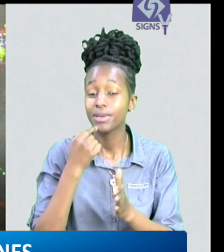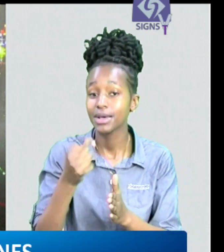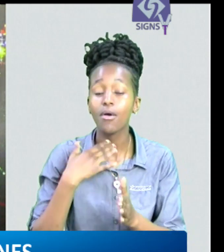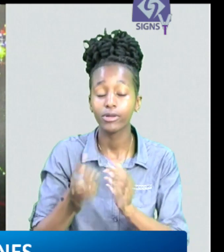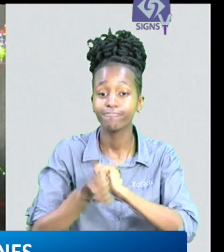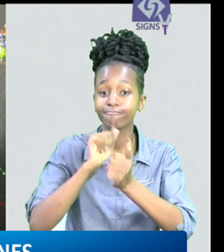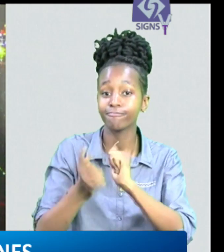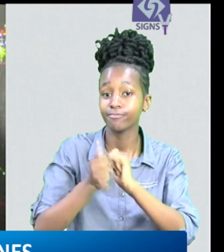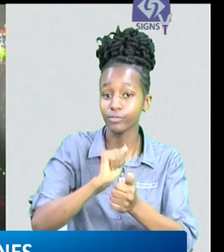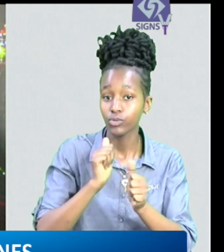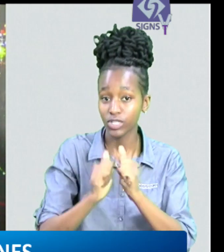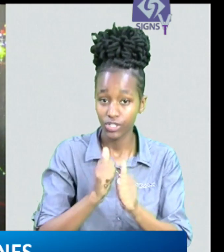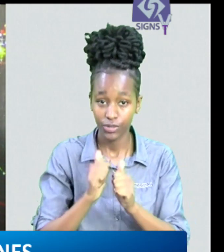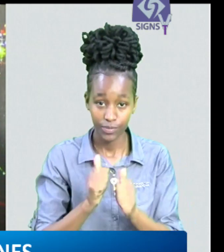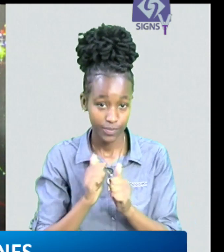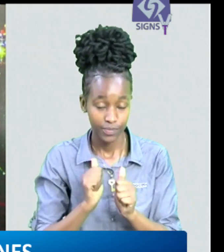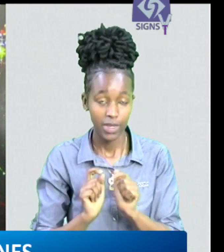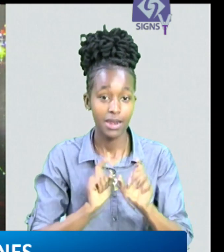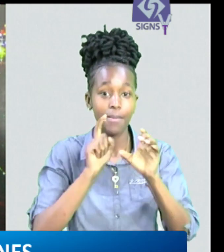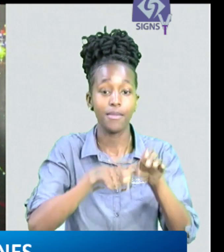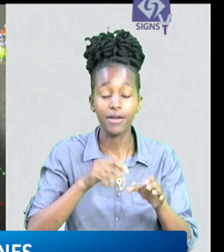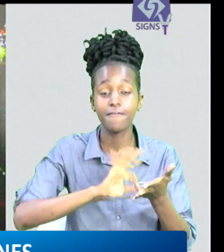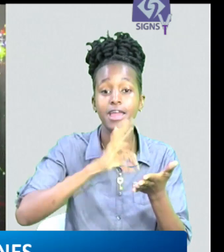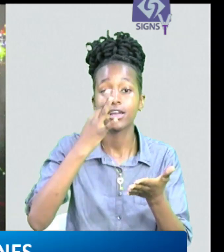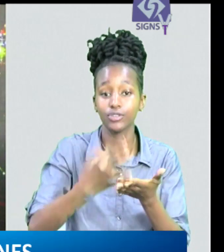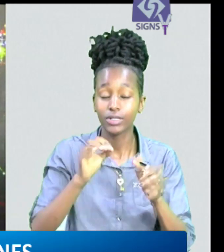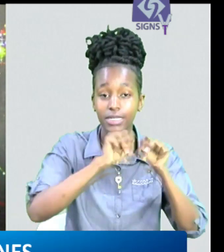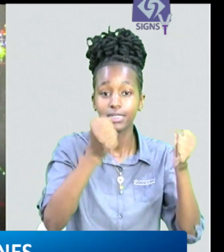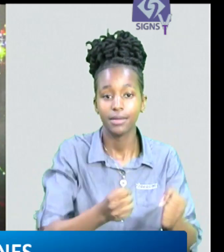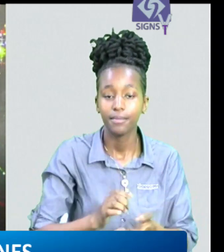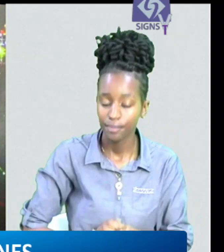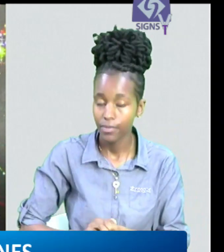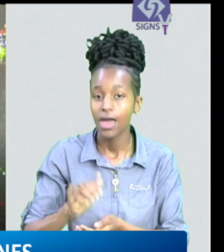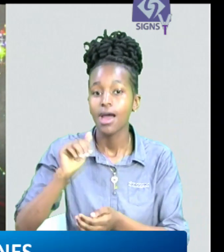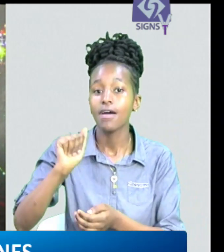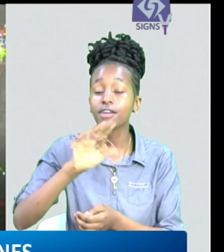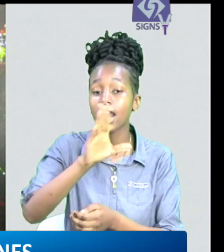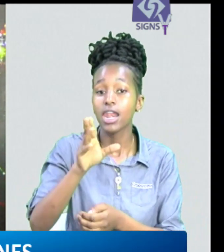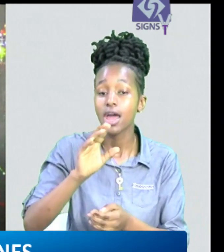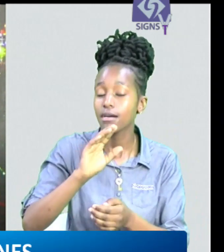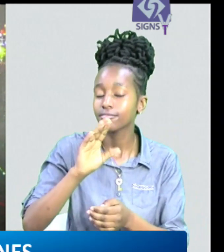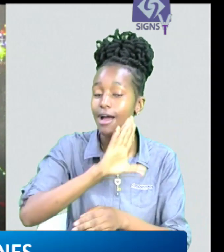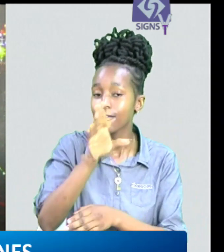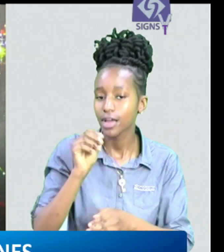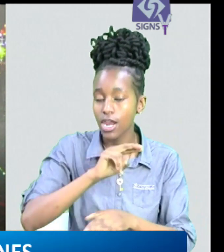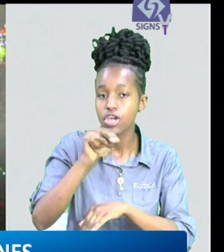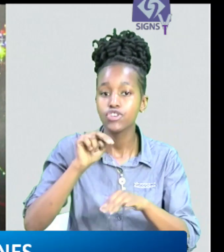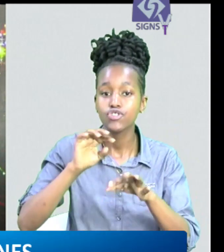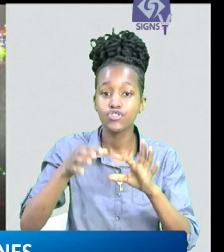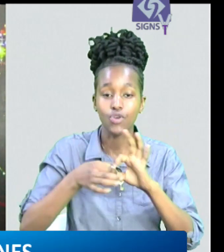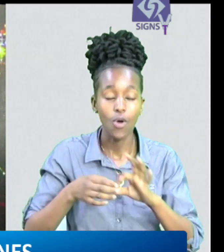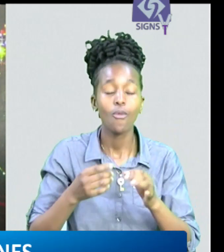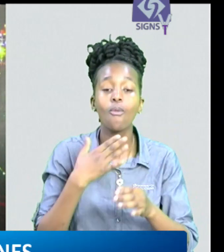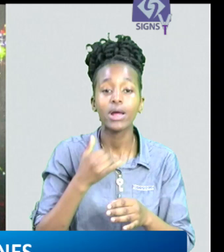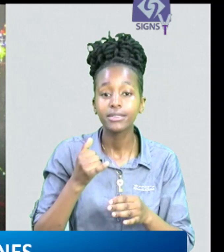multilateral financial systems now african nations now want the global community to honor the annual